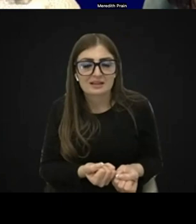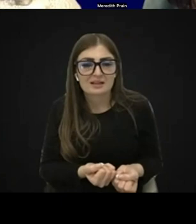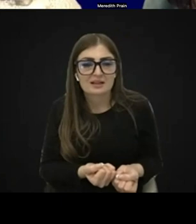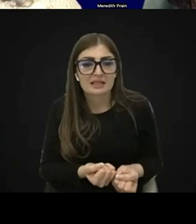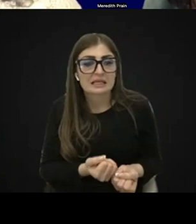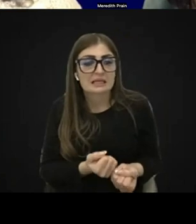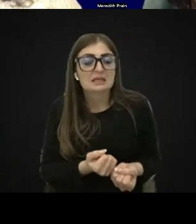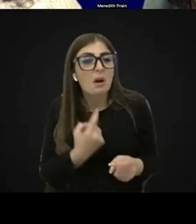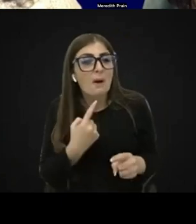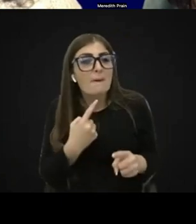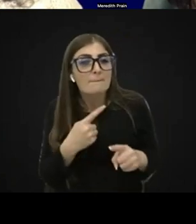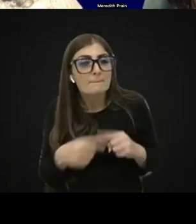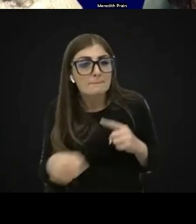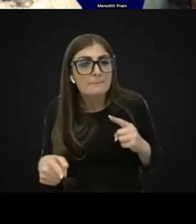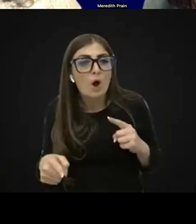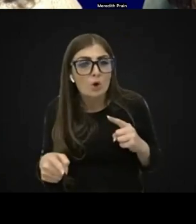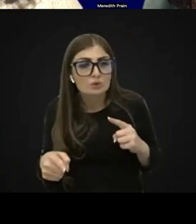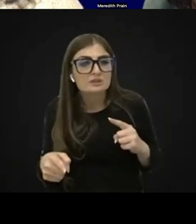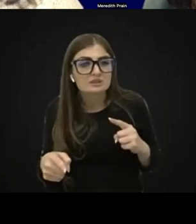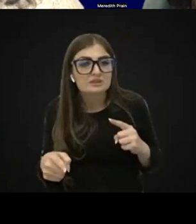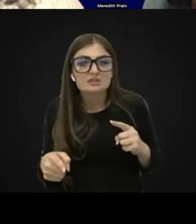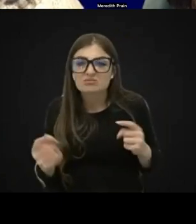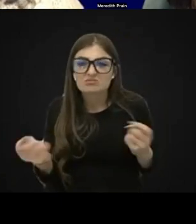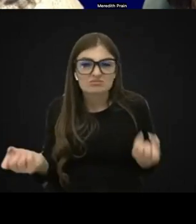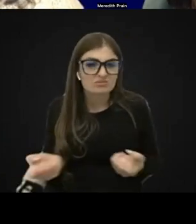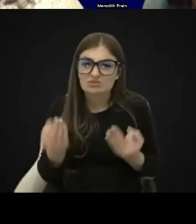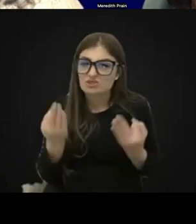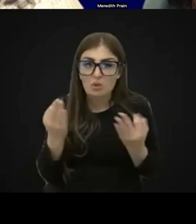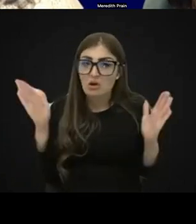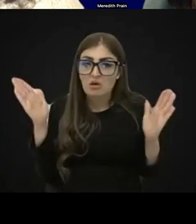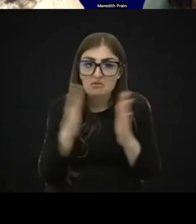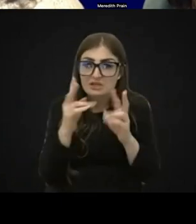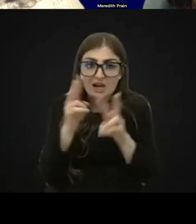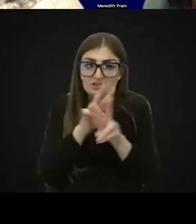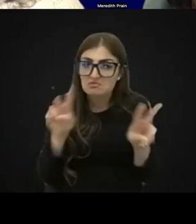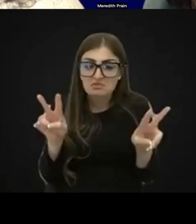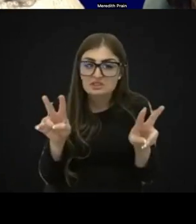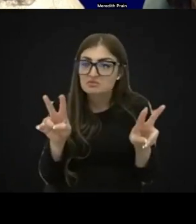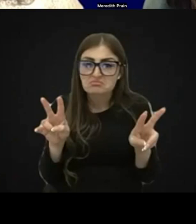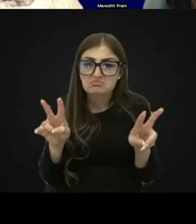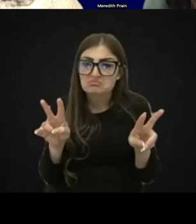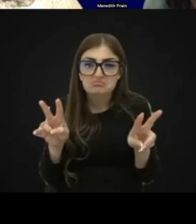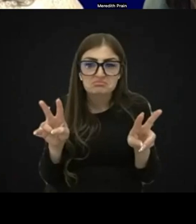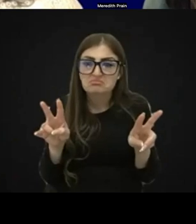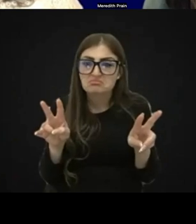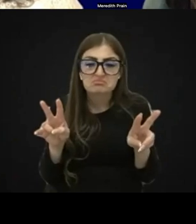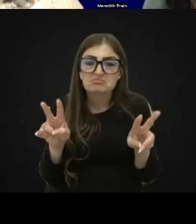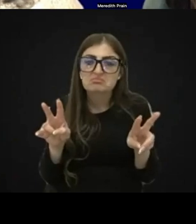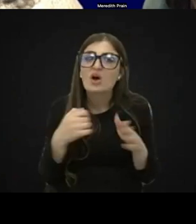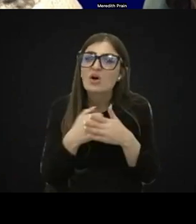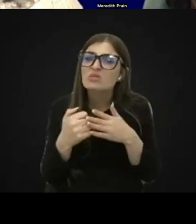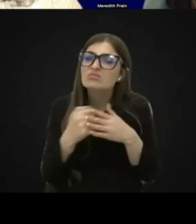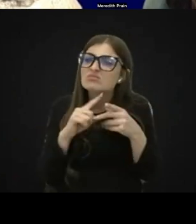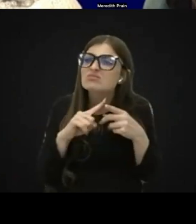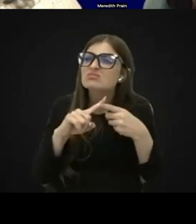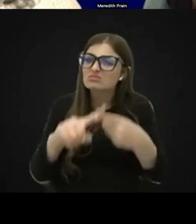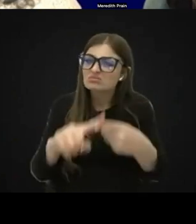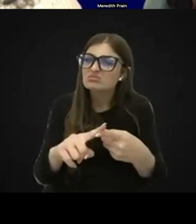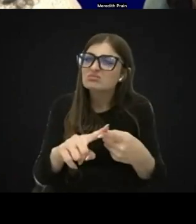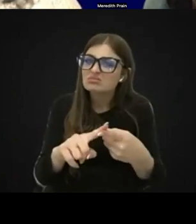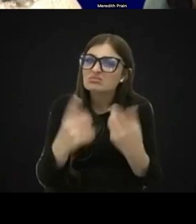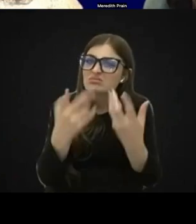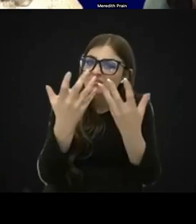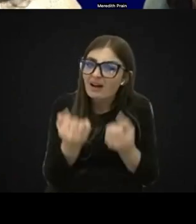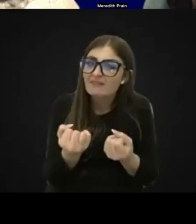majority of them actually, they don't have a reduction in vision. That's one thing that tends to stay intact. I don't know